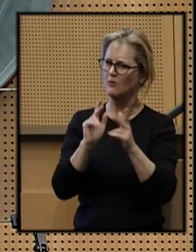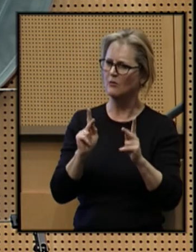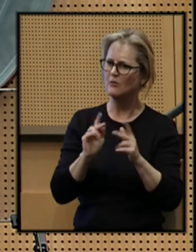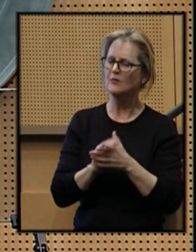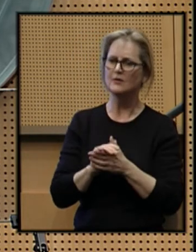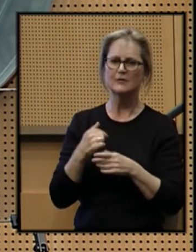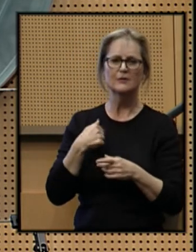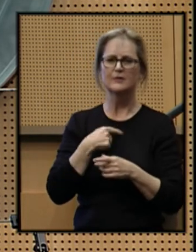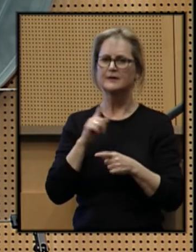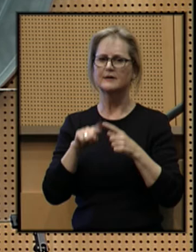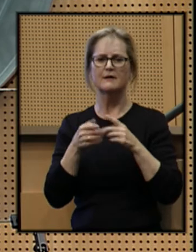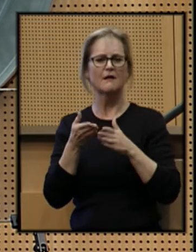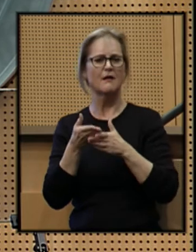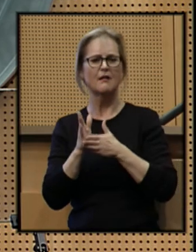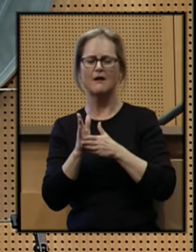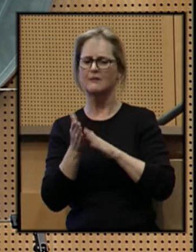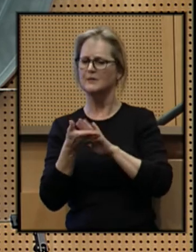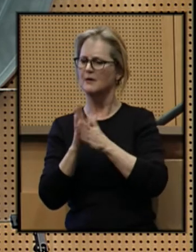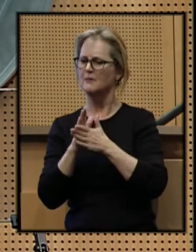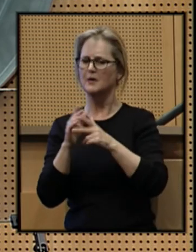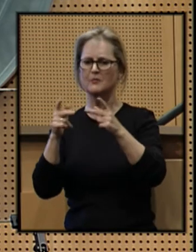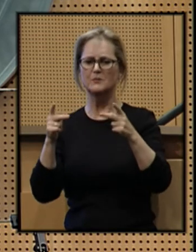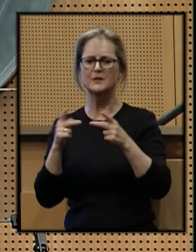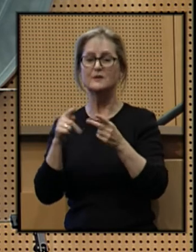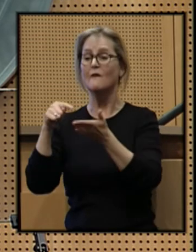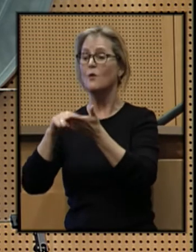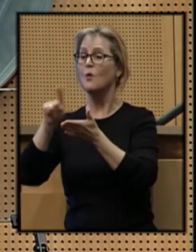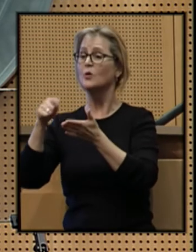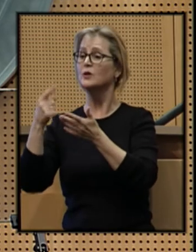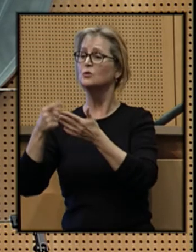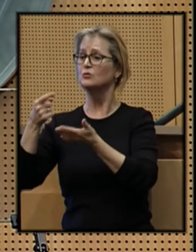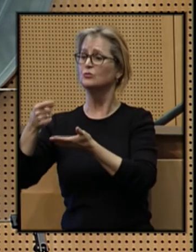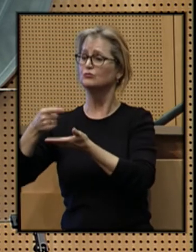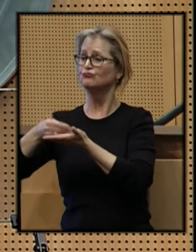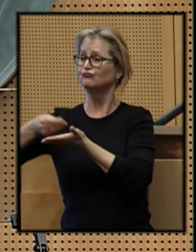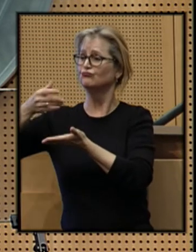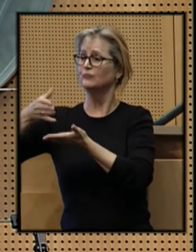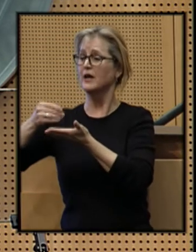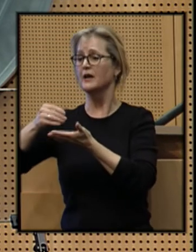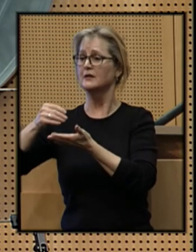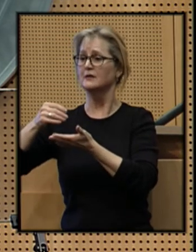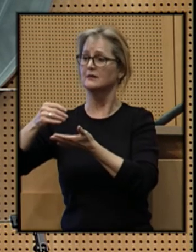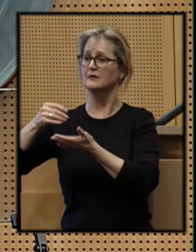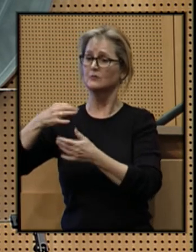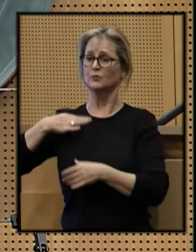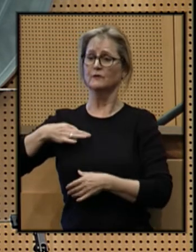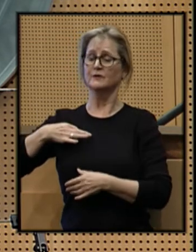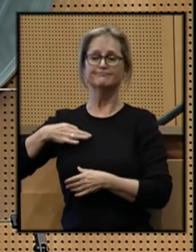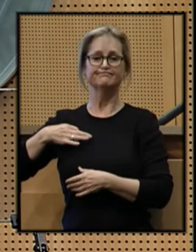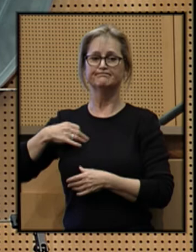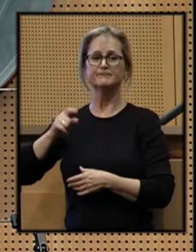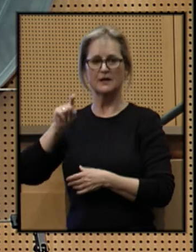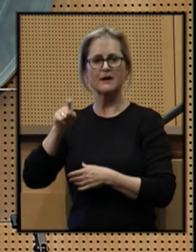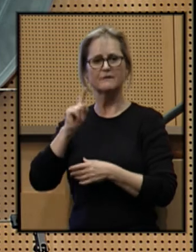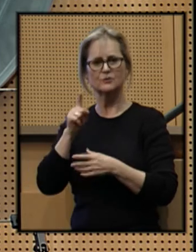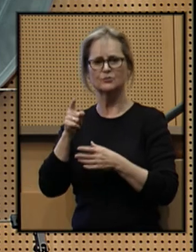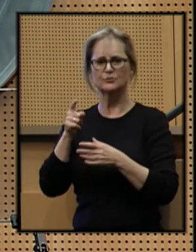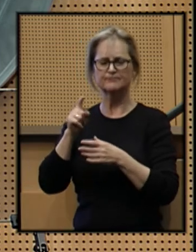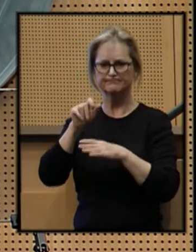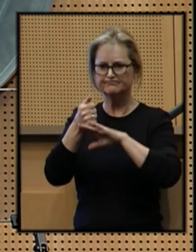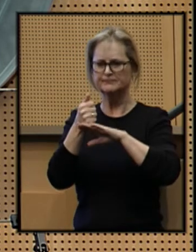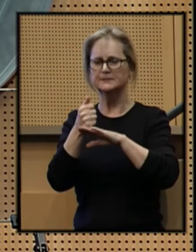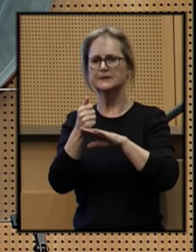We cannot allow it to become a place affordable only to the affluent and the privileged. We have to get housing